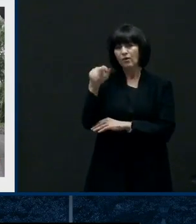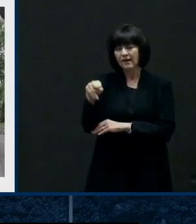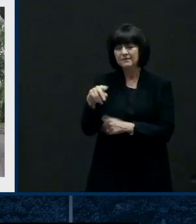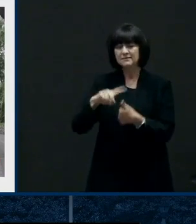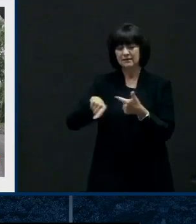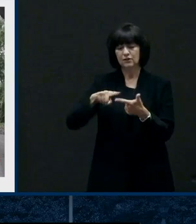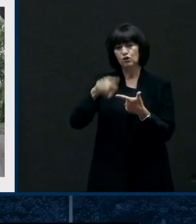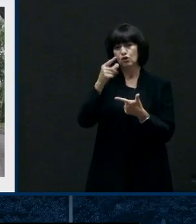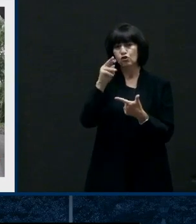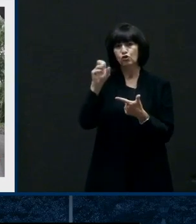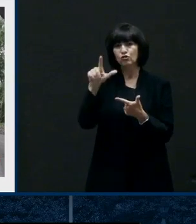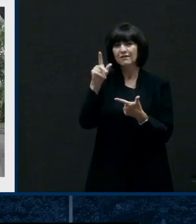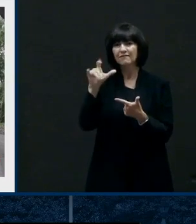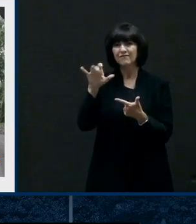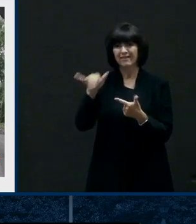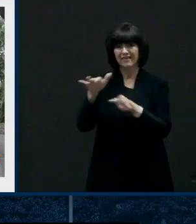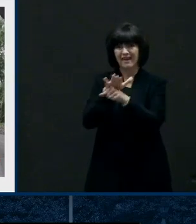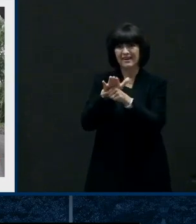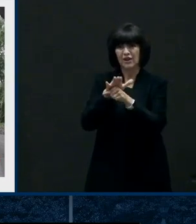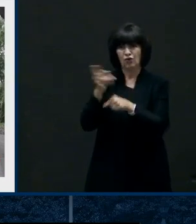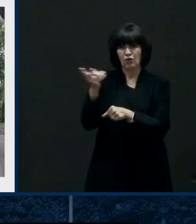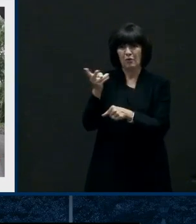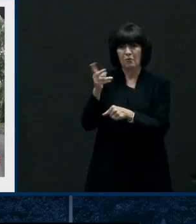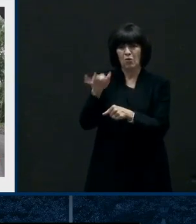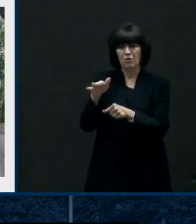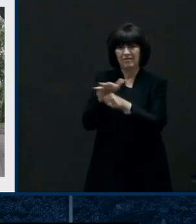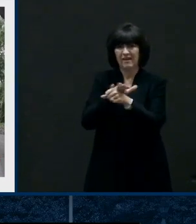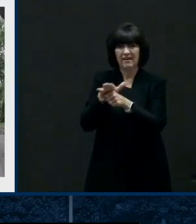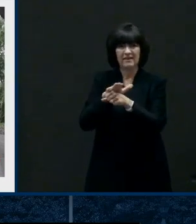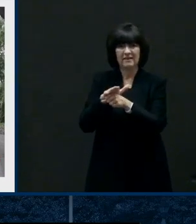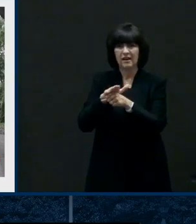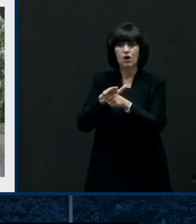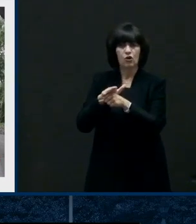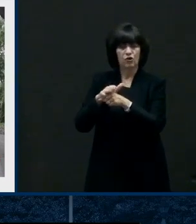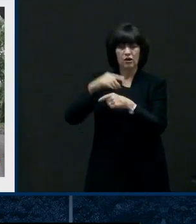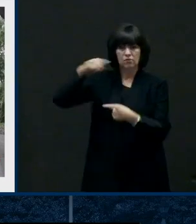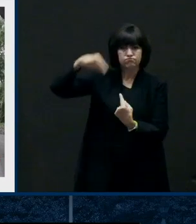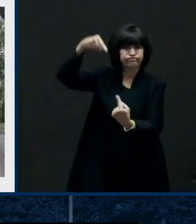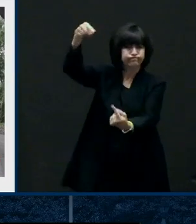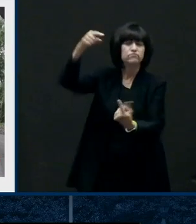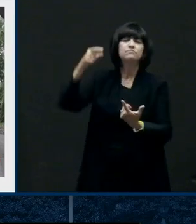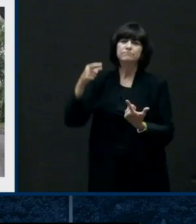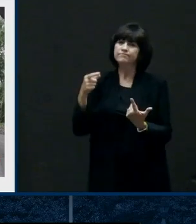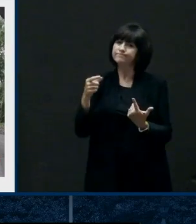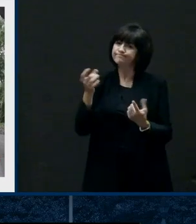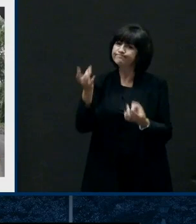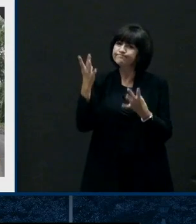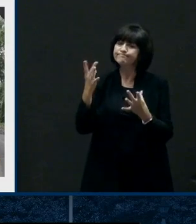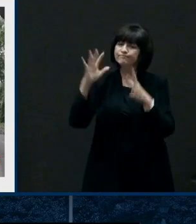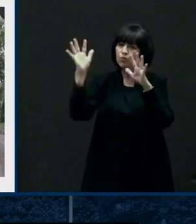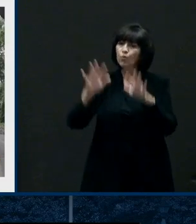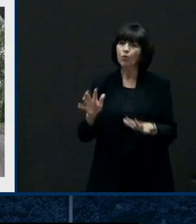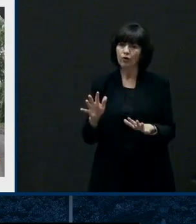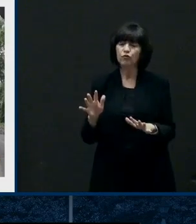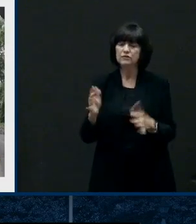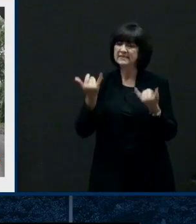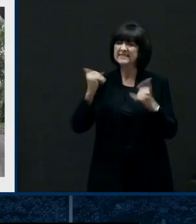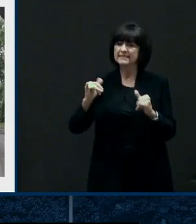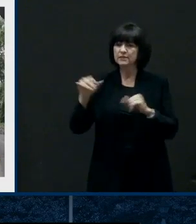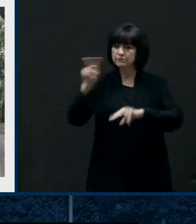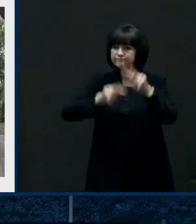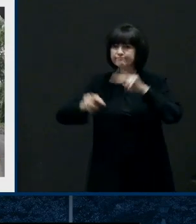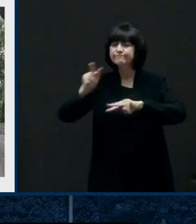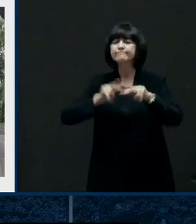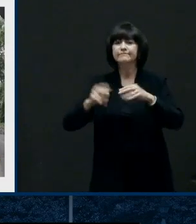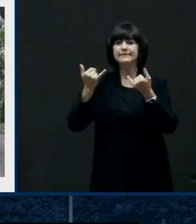lot of tree damage and another tornado. And again, their weather service is still looking at something a little farther east in the county as well. So, you know, if anything,